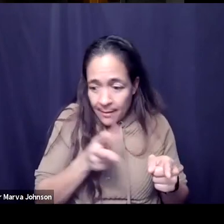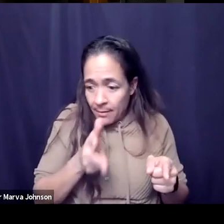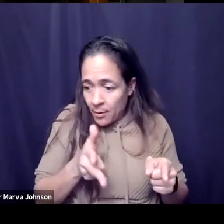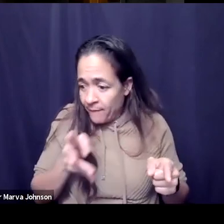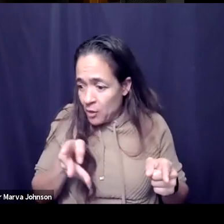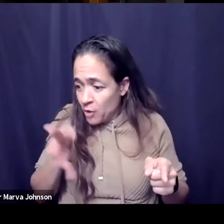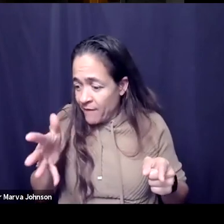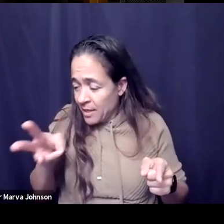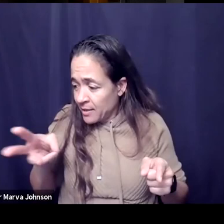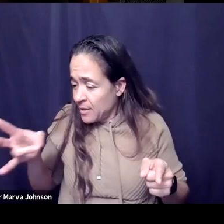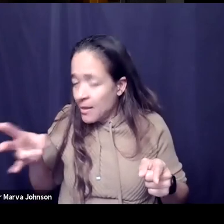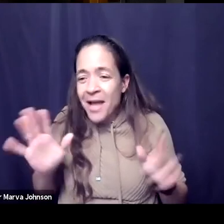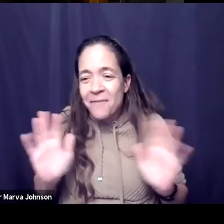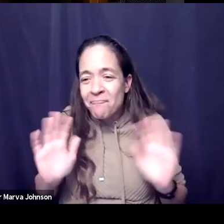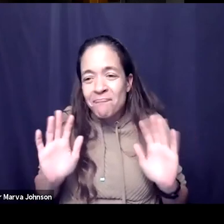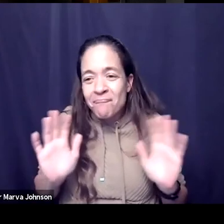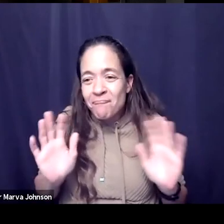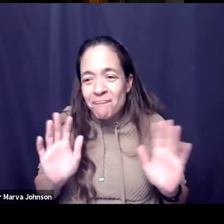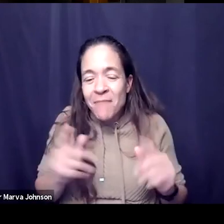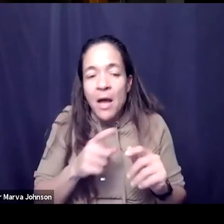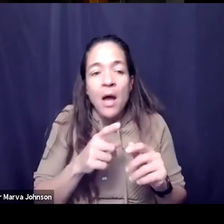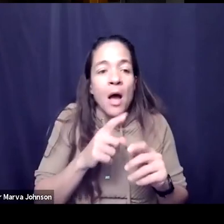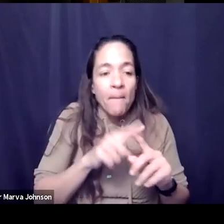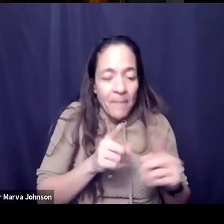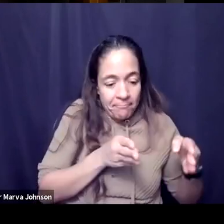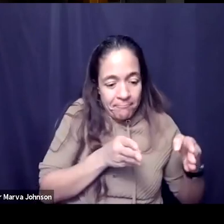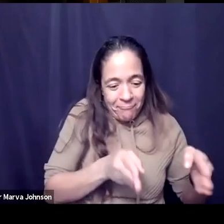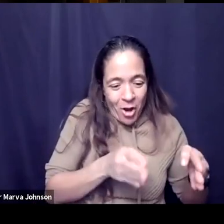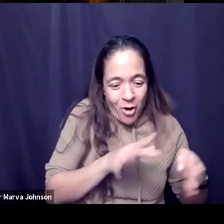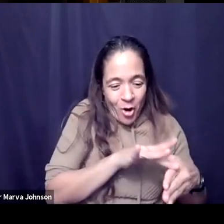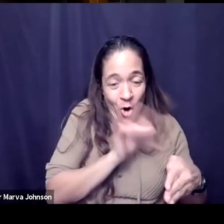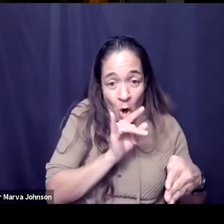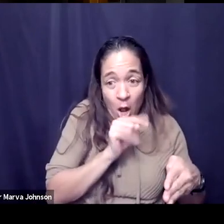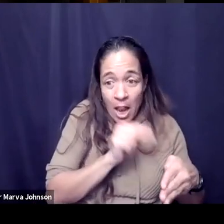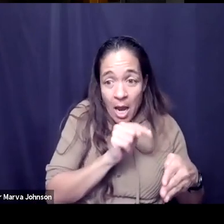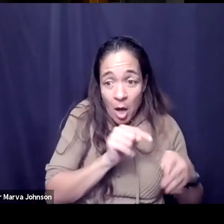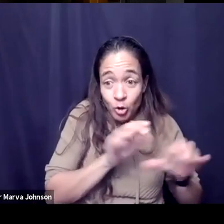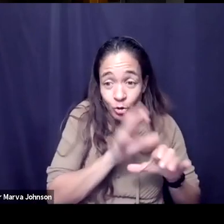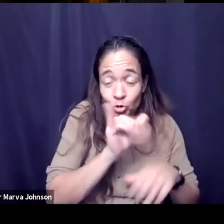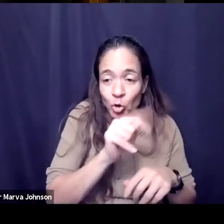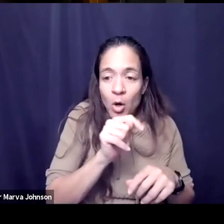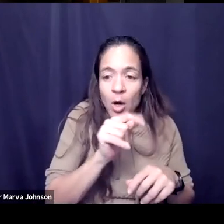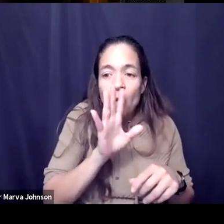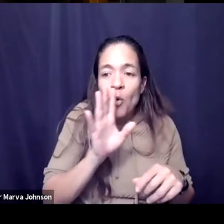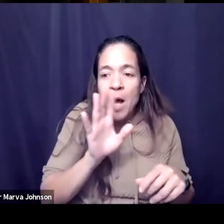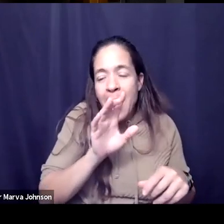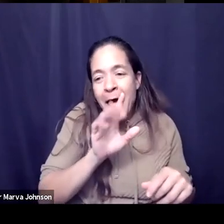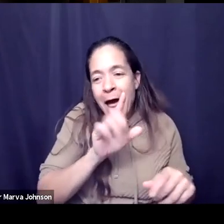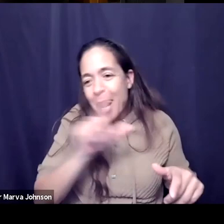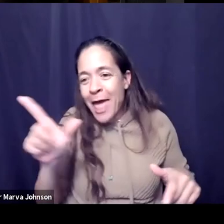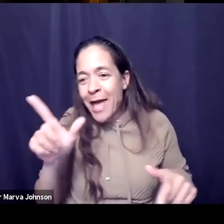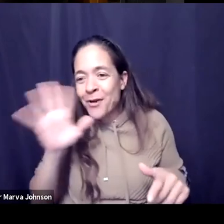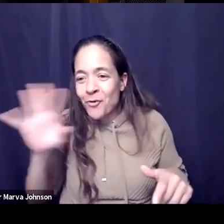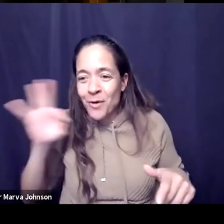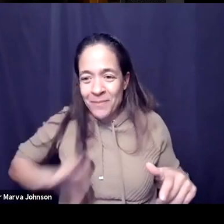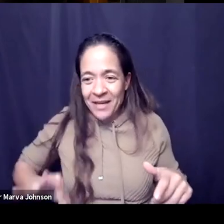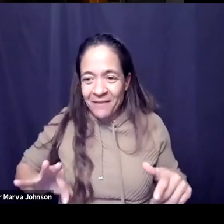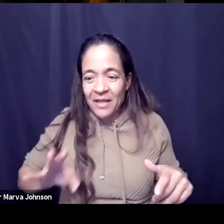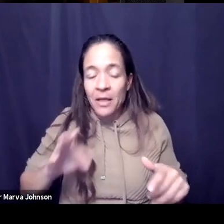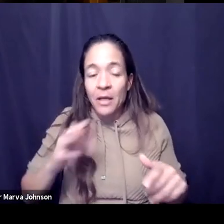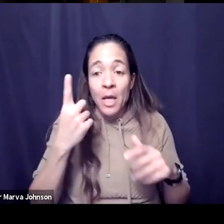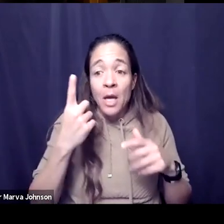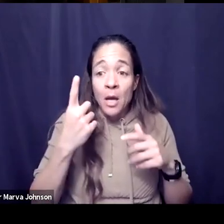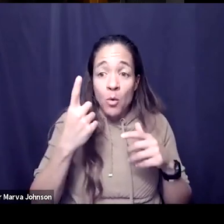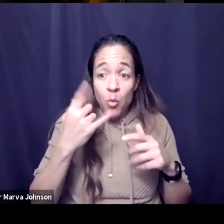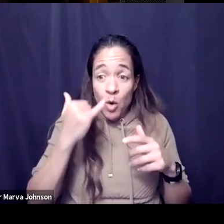eight nine but there are some things that if you do earlier on are going to pay off like compound interest and i think one of the mistakes that online communities